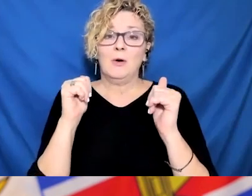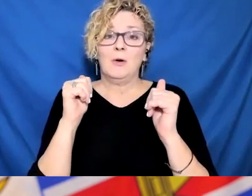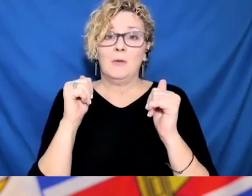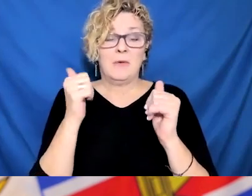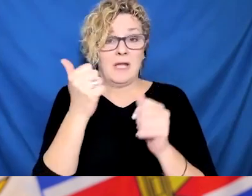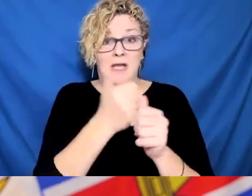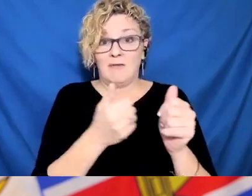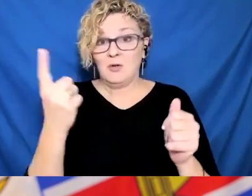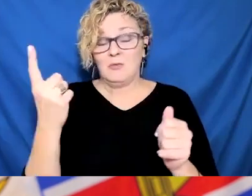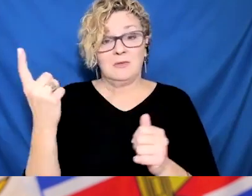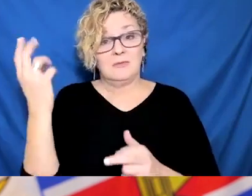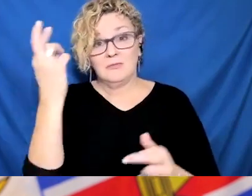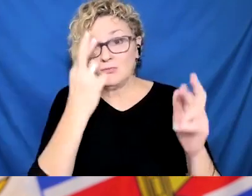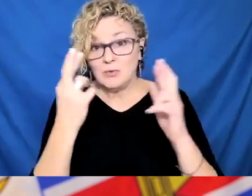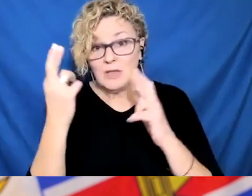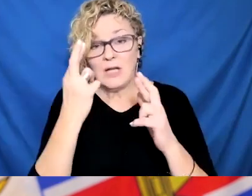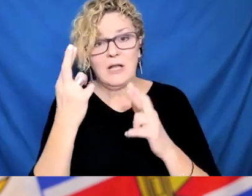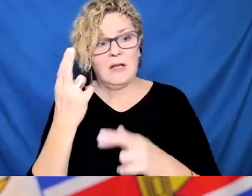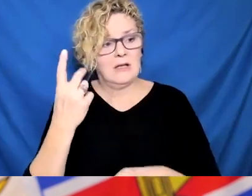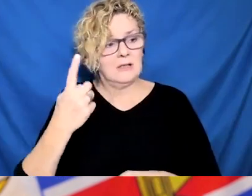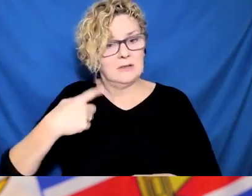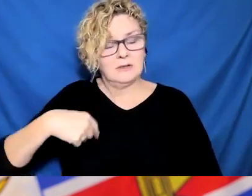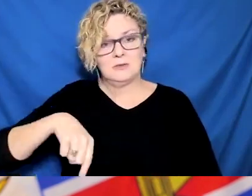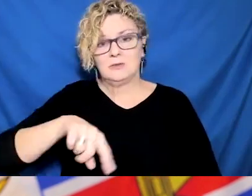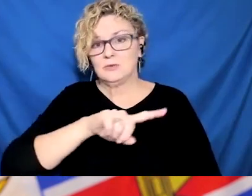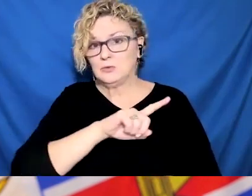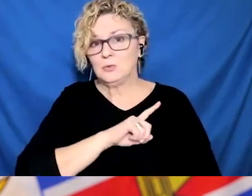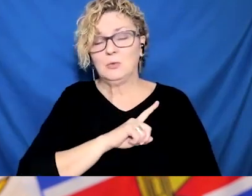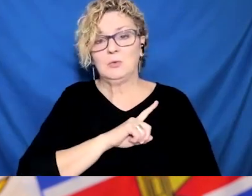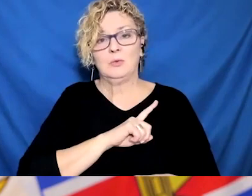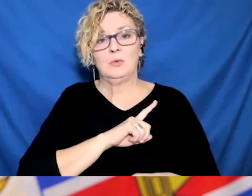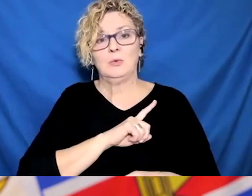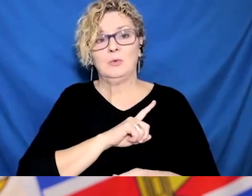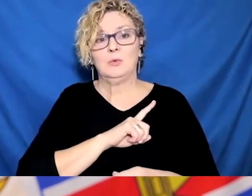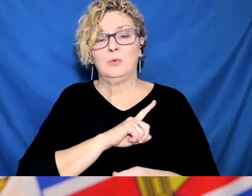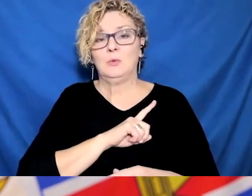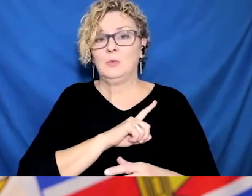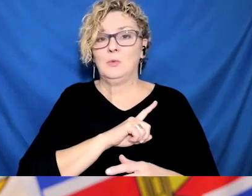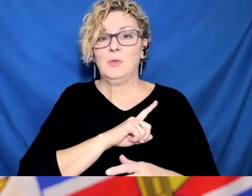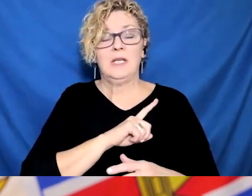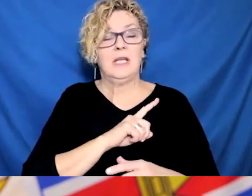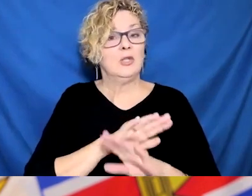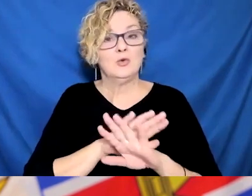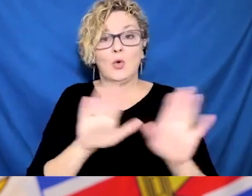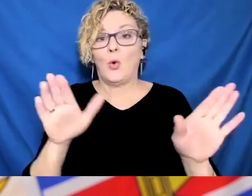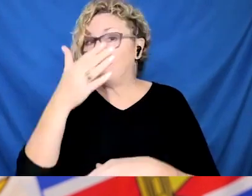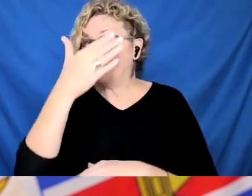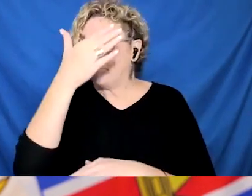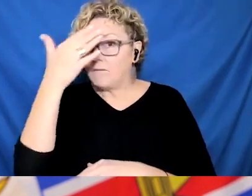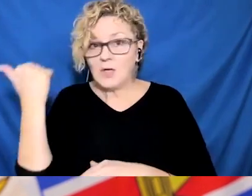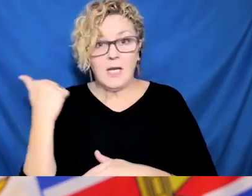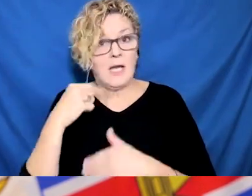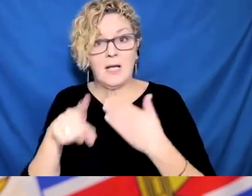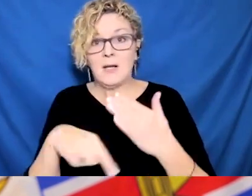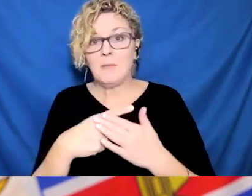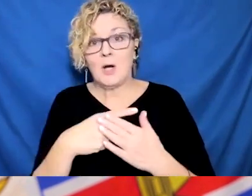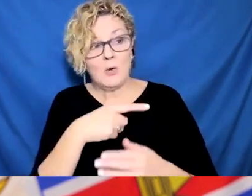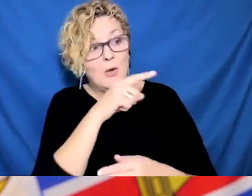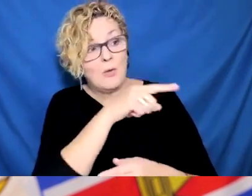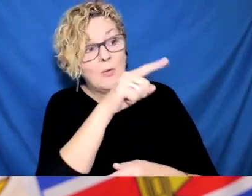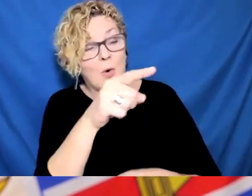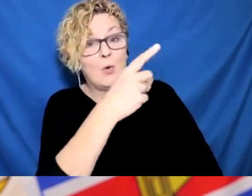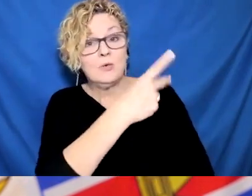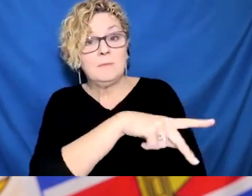serious illness and deaths and morbidity and mortality from the pandemic. It's to preserve our health care